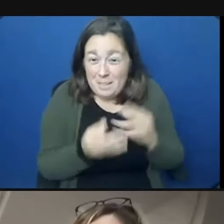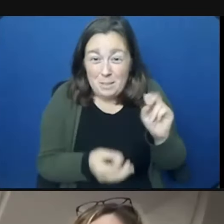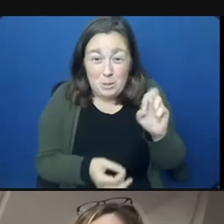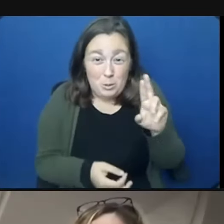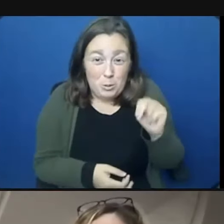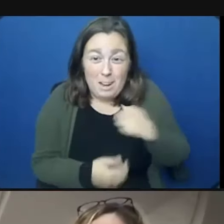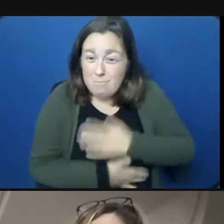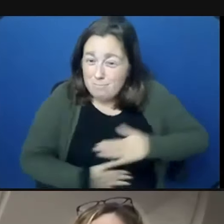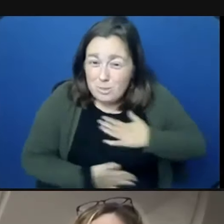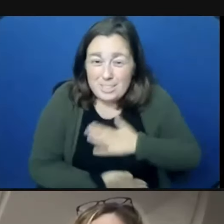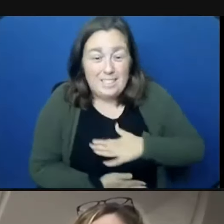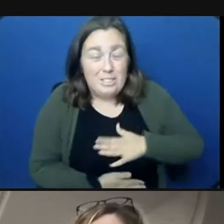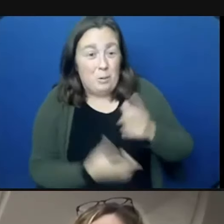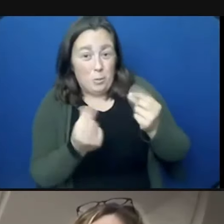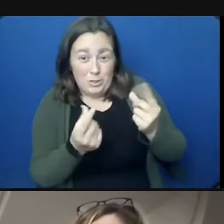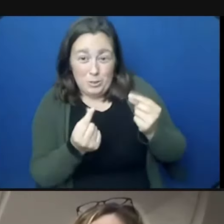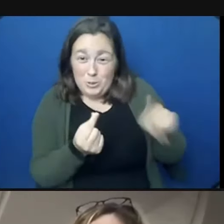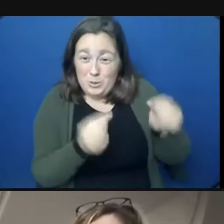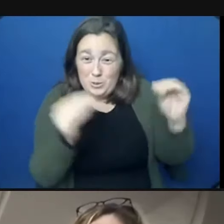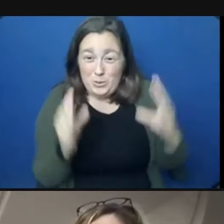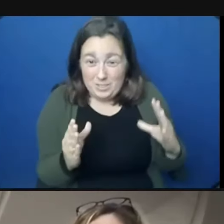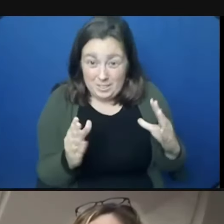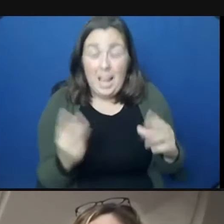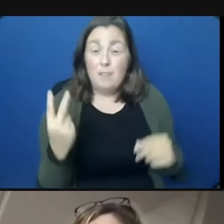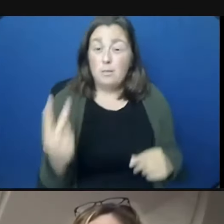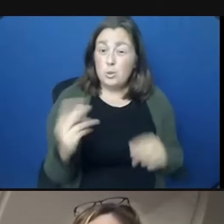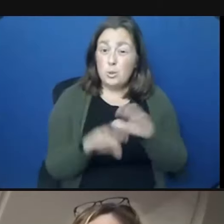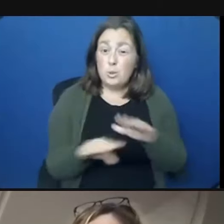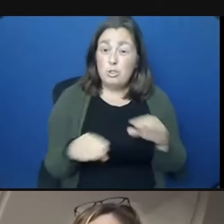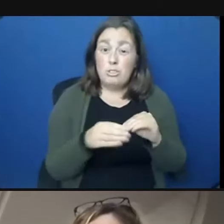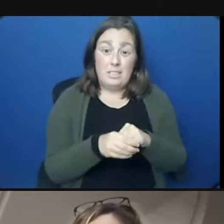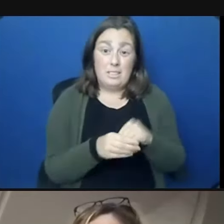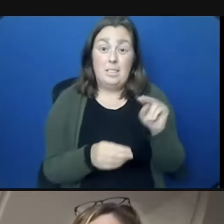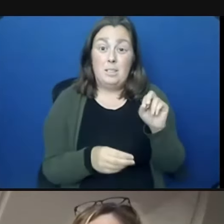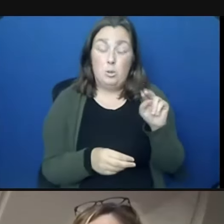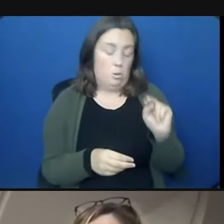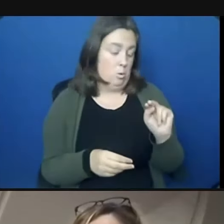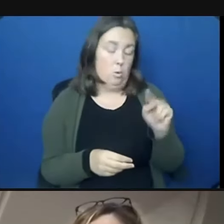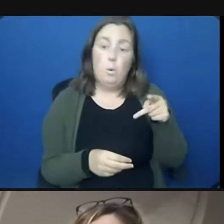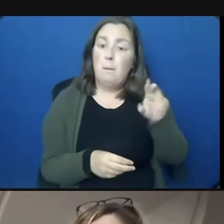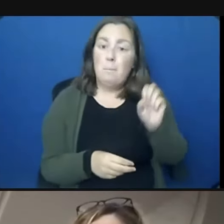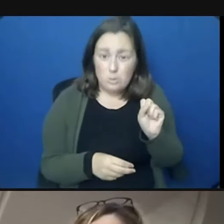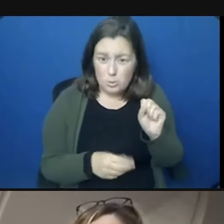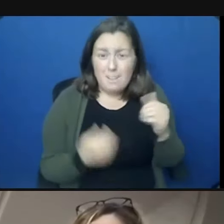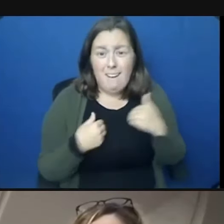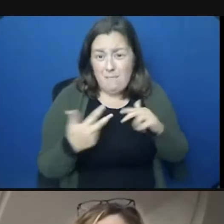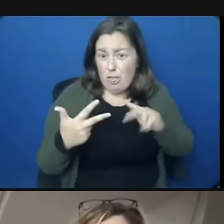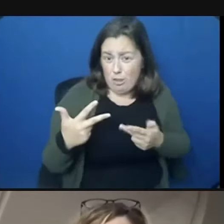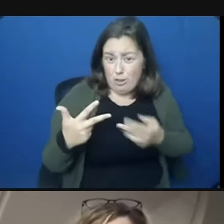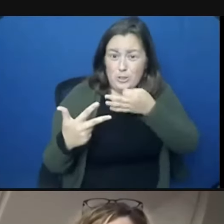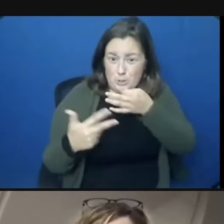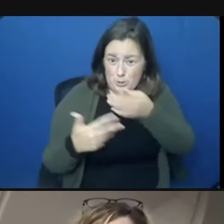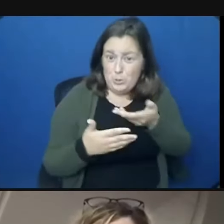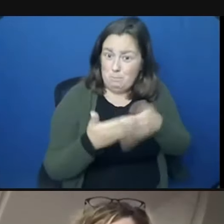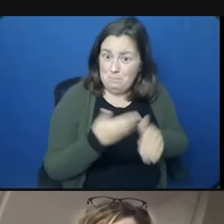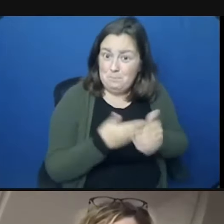what these teachers do. know, have two children in the public schools and have a third come. You know, so again, I don't want to make this into a big thing.